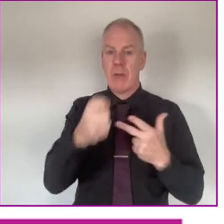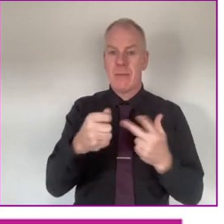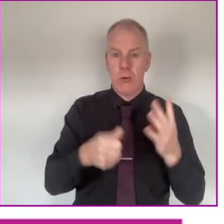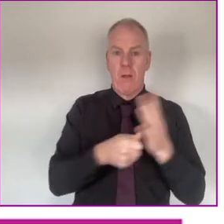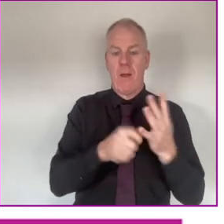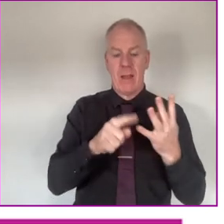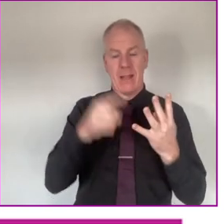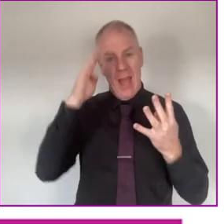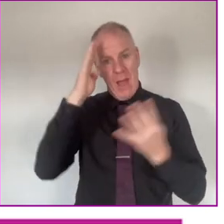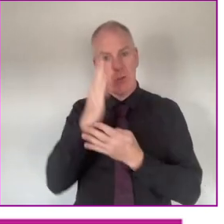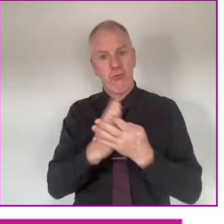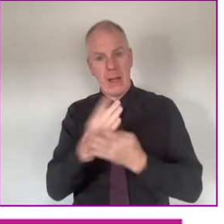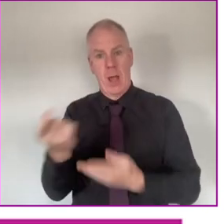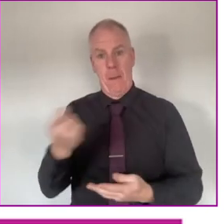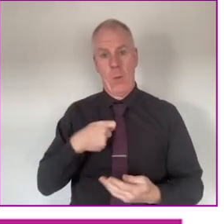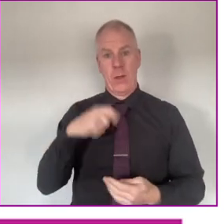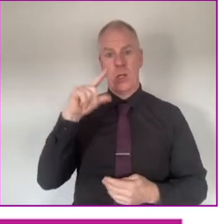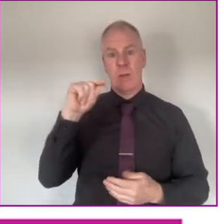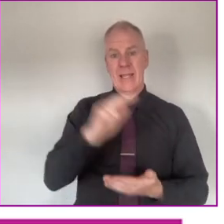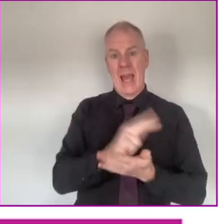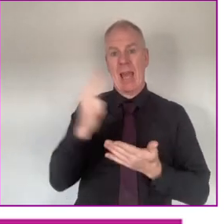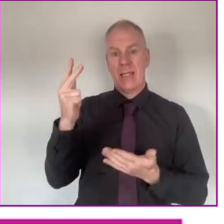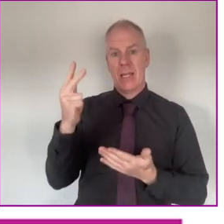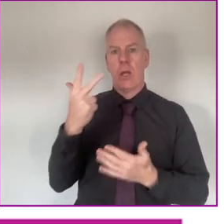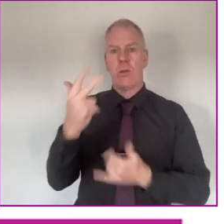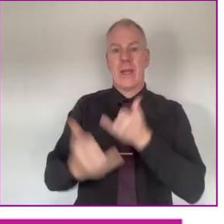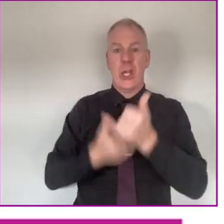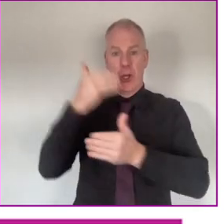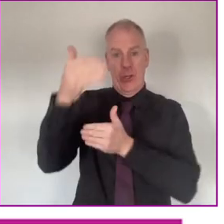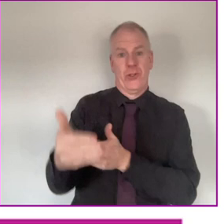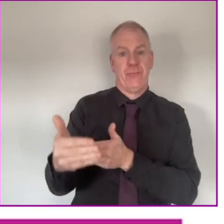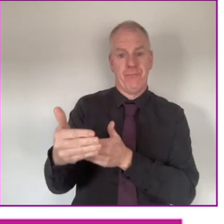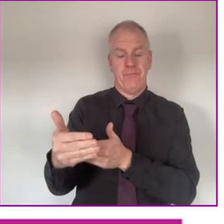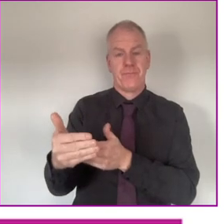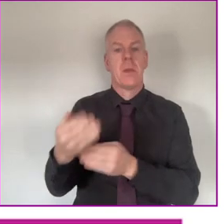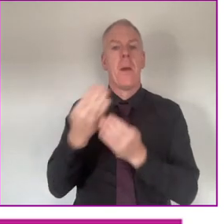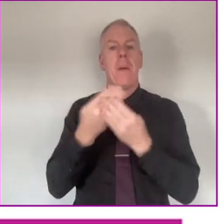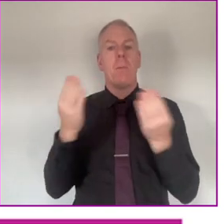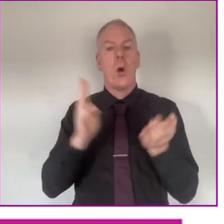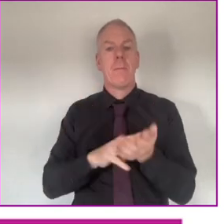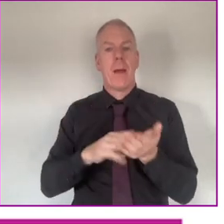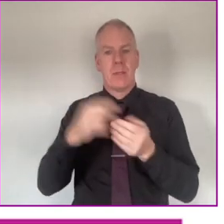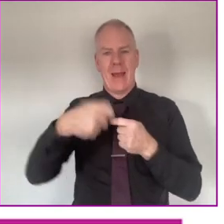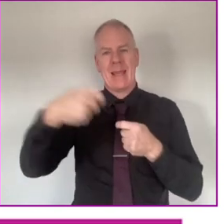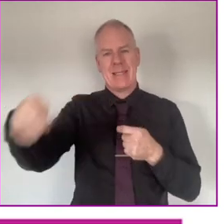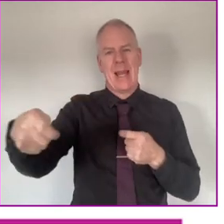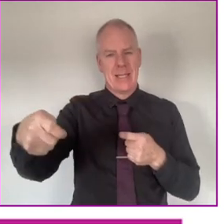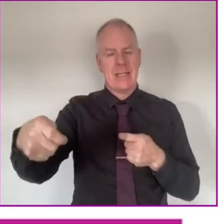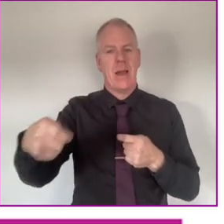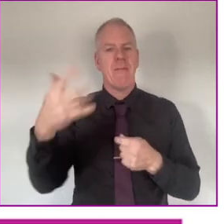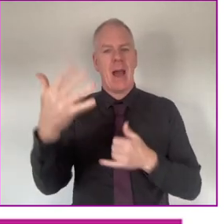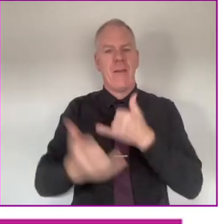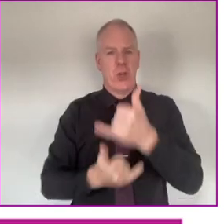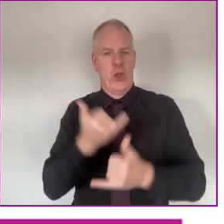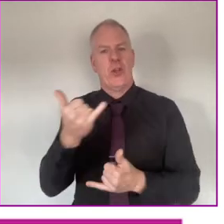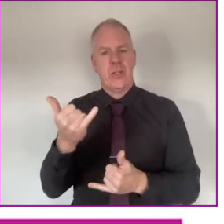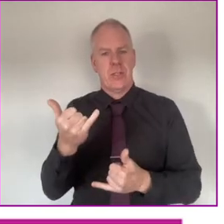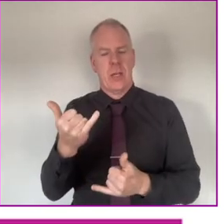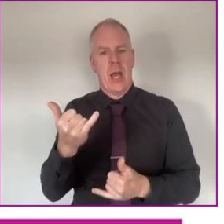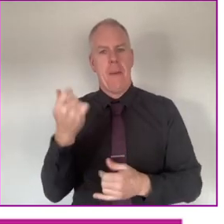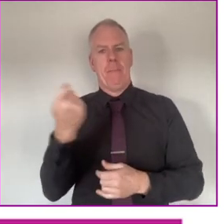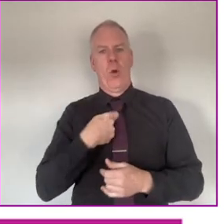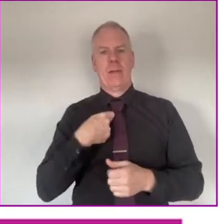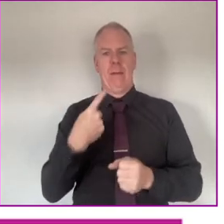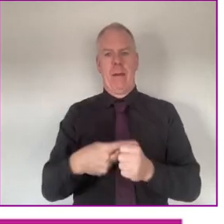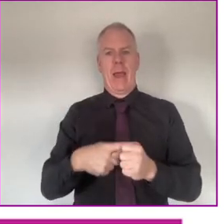Irish Rail as well. And I was appointed in 2018. And that was for a three year period. The board memberships were then extended to five